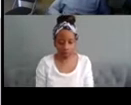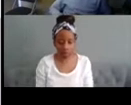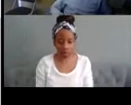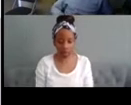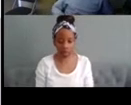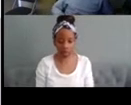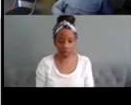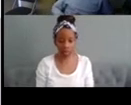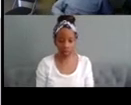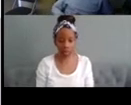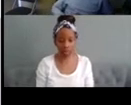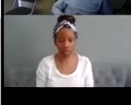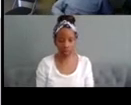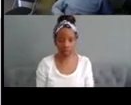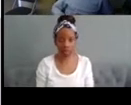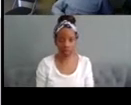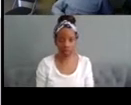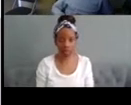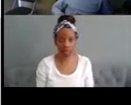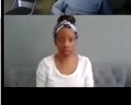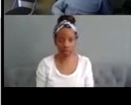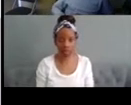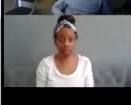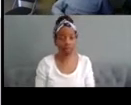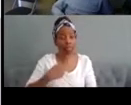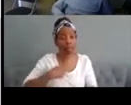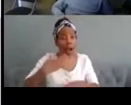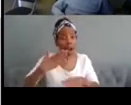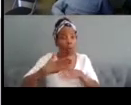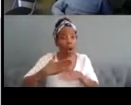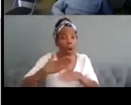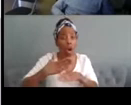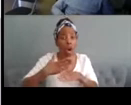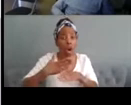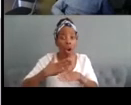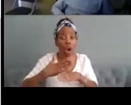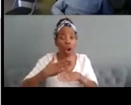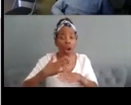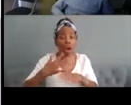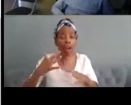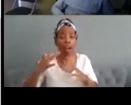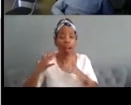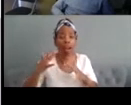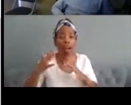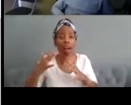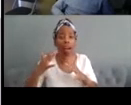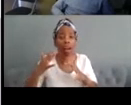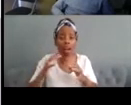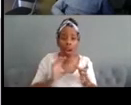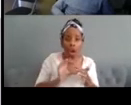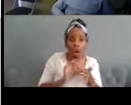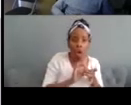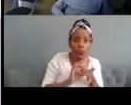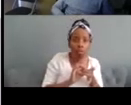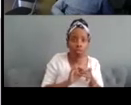my practice is quite uh it's just very